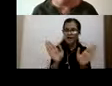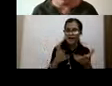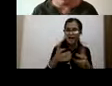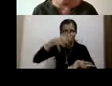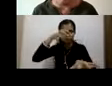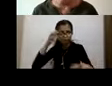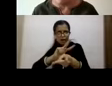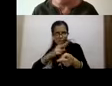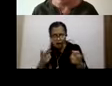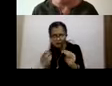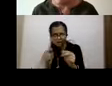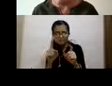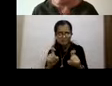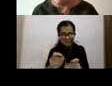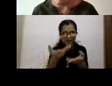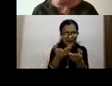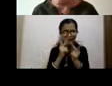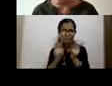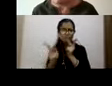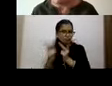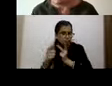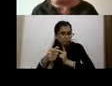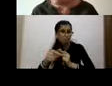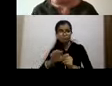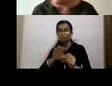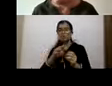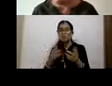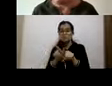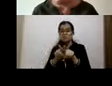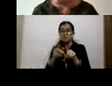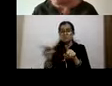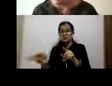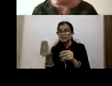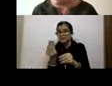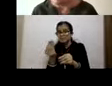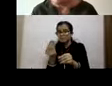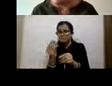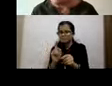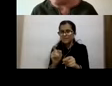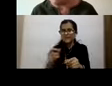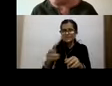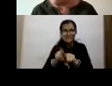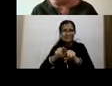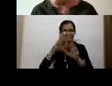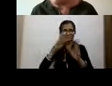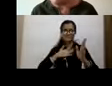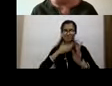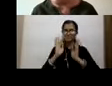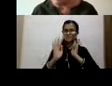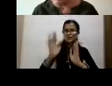civet, you see porcupines. But on the right hand side, what's interesting is much rarer species. So jungle cats at 8000 feet.